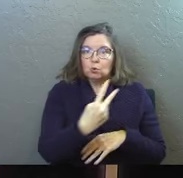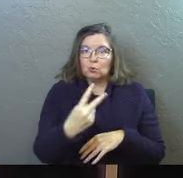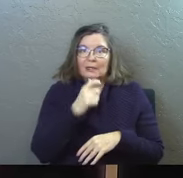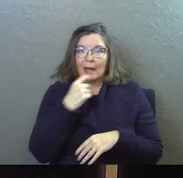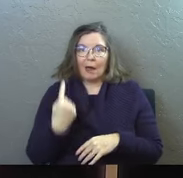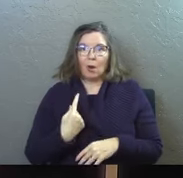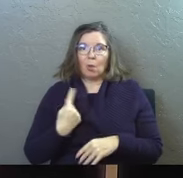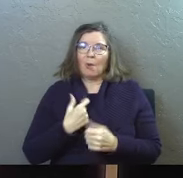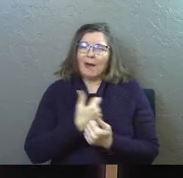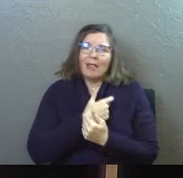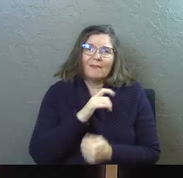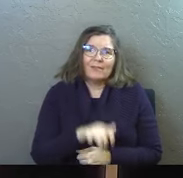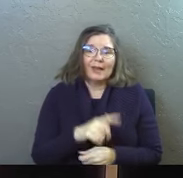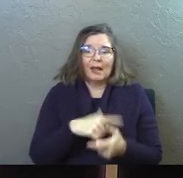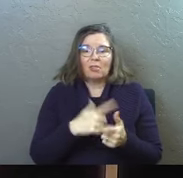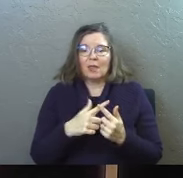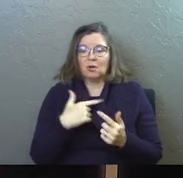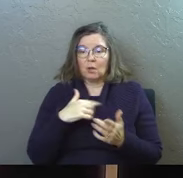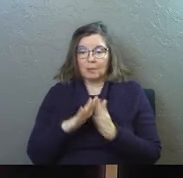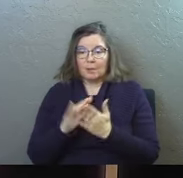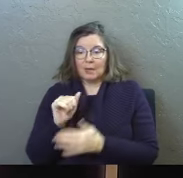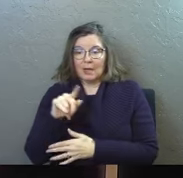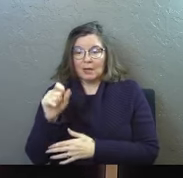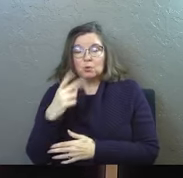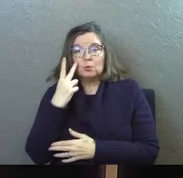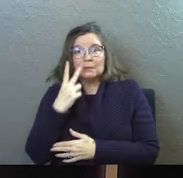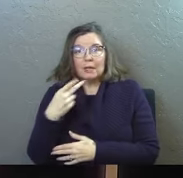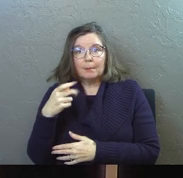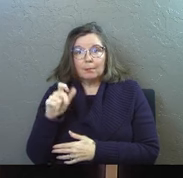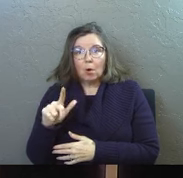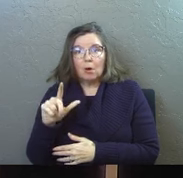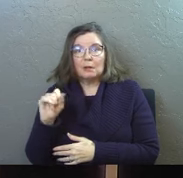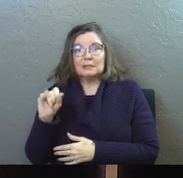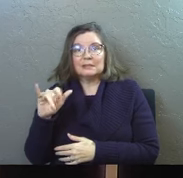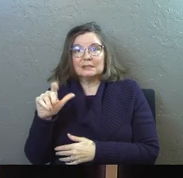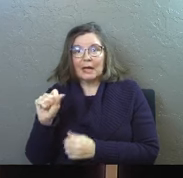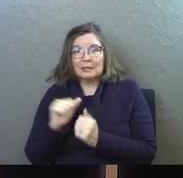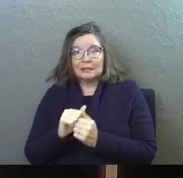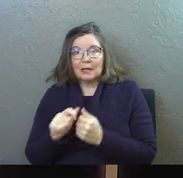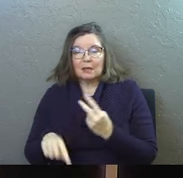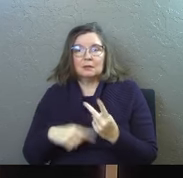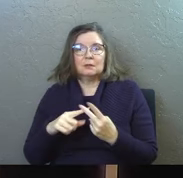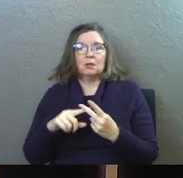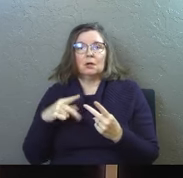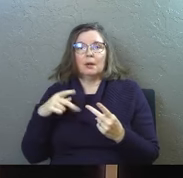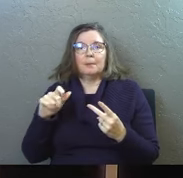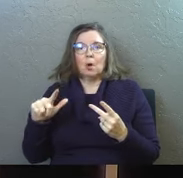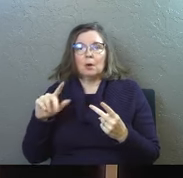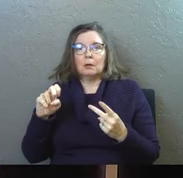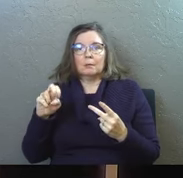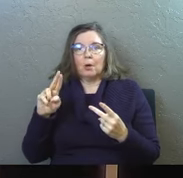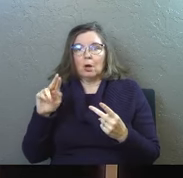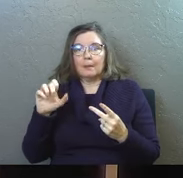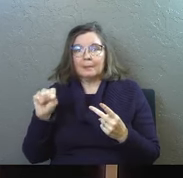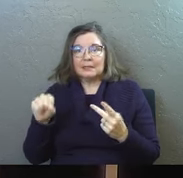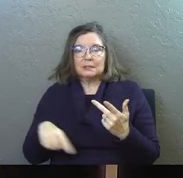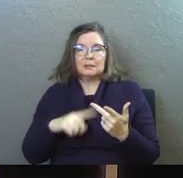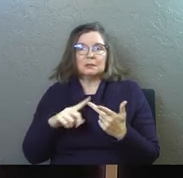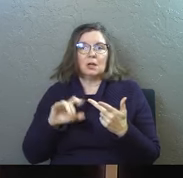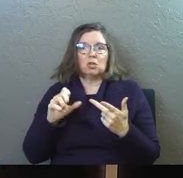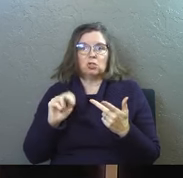not alone I love that and then you come into the book of Acts and you'll see Paul and Silas together and John and